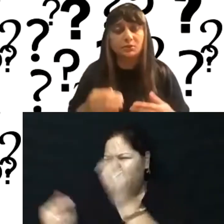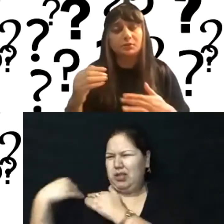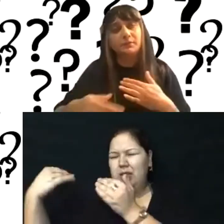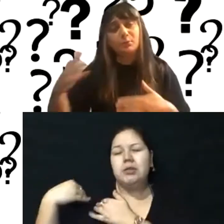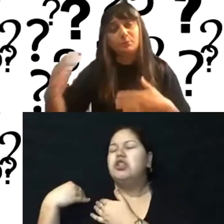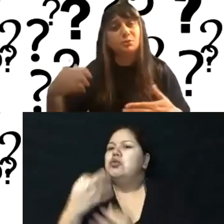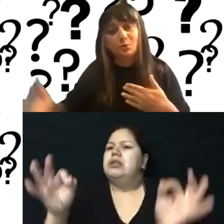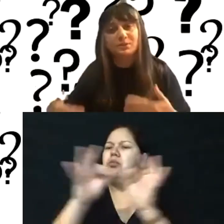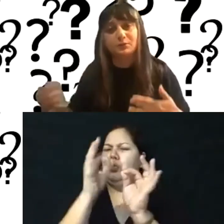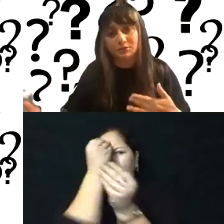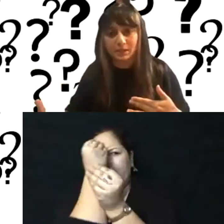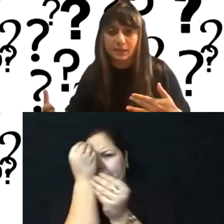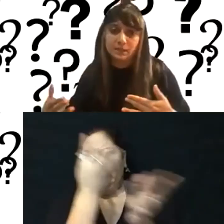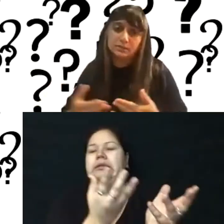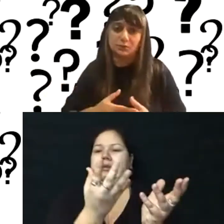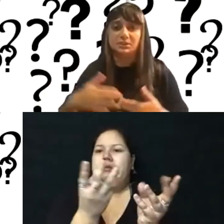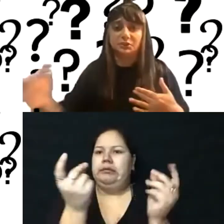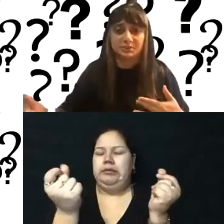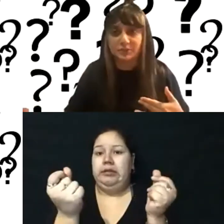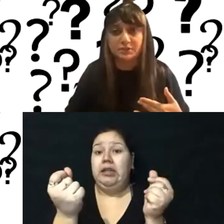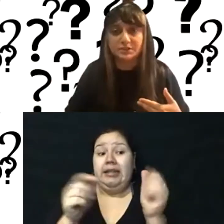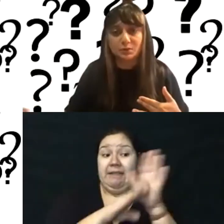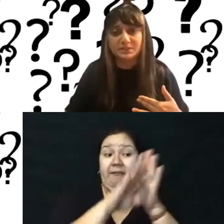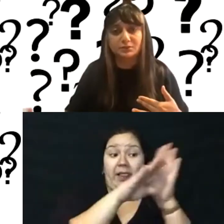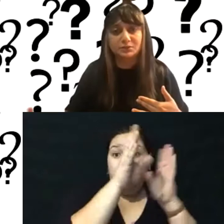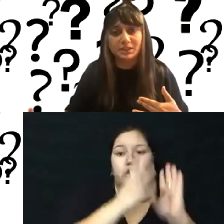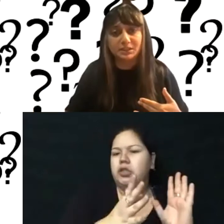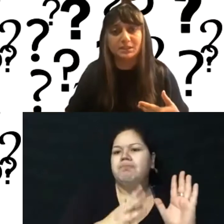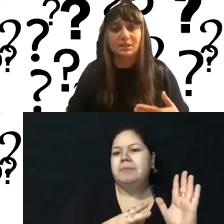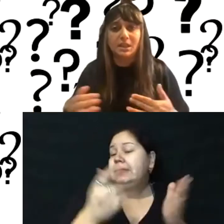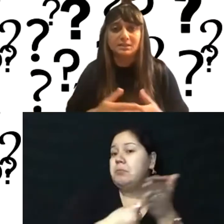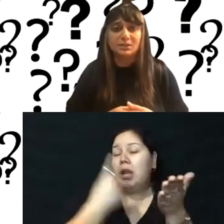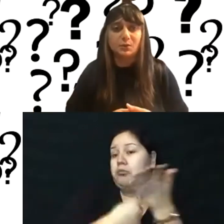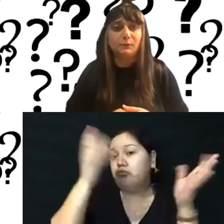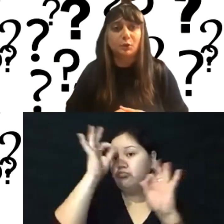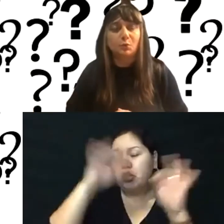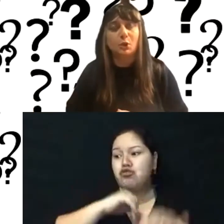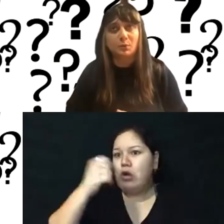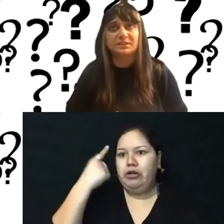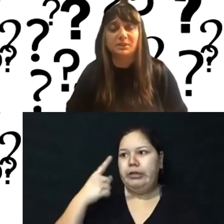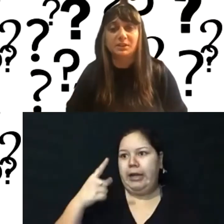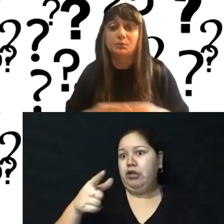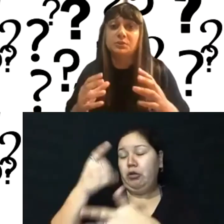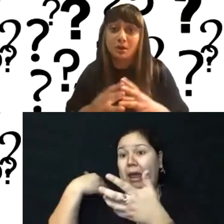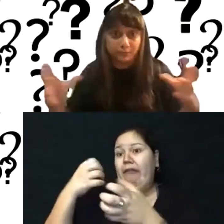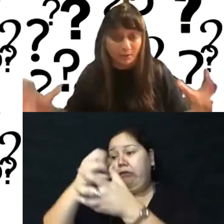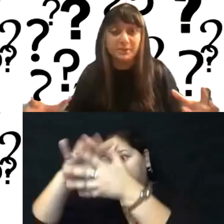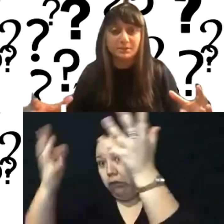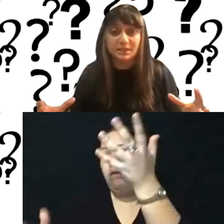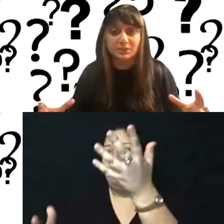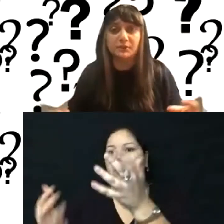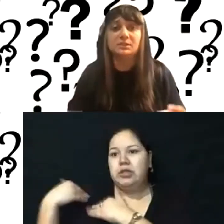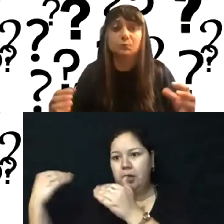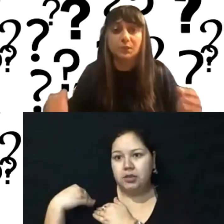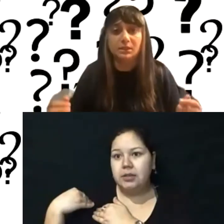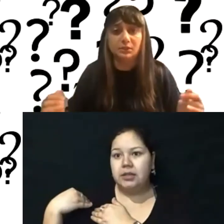telling developers don't always understand that or digital specialists don't always understand that. And so if you're going to work with somebody who's not from